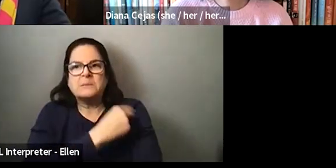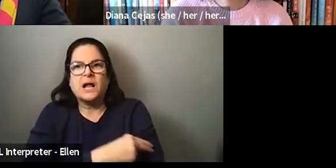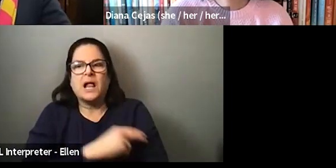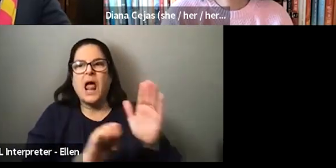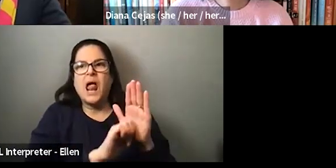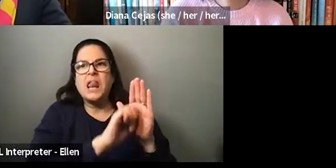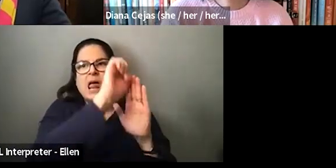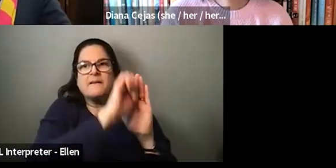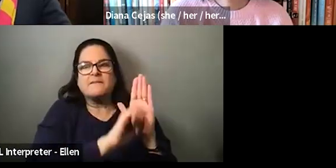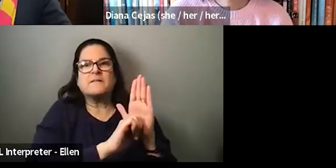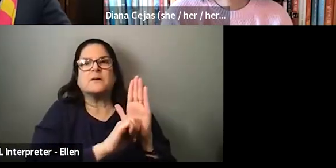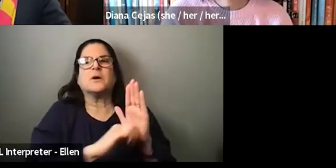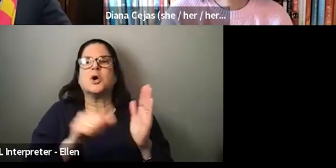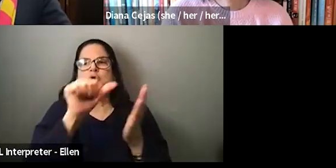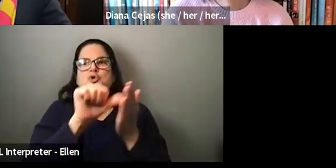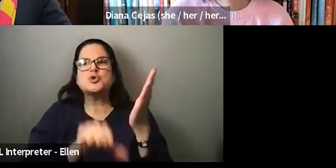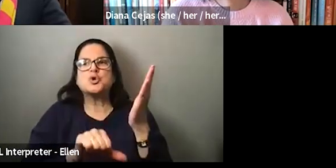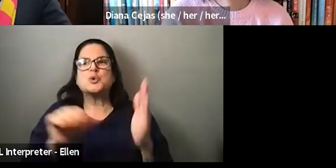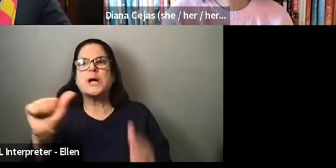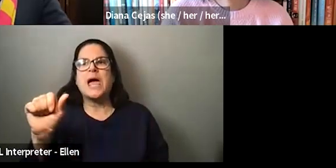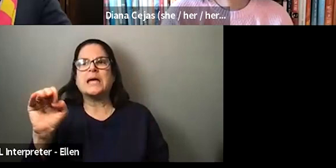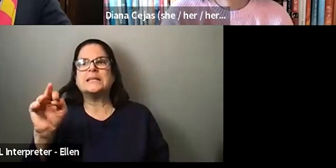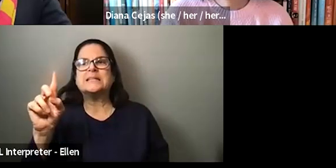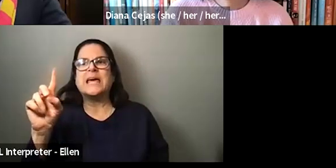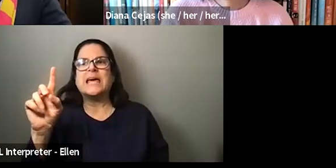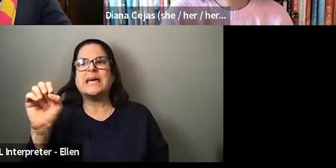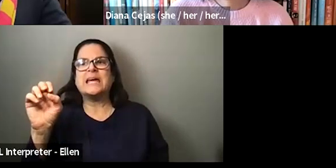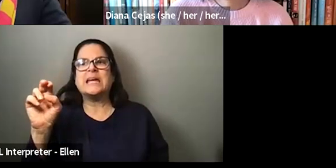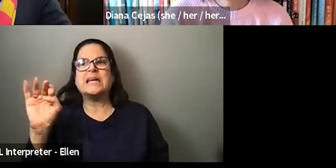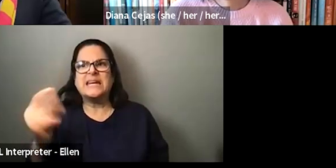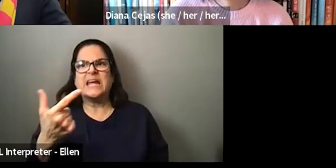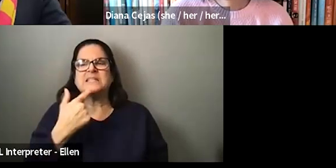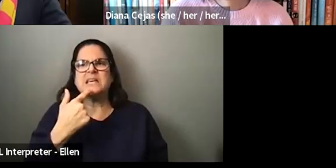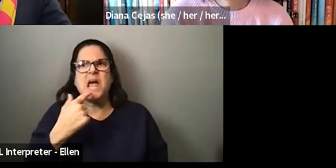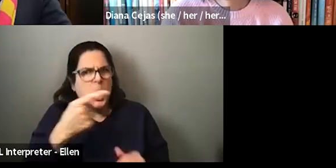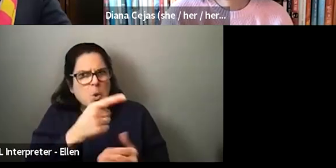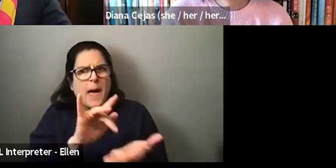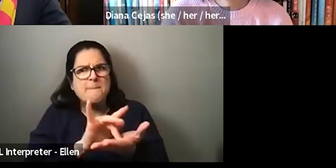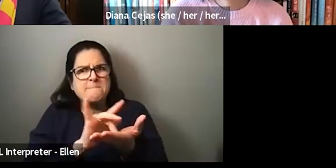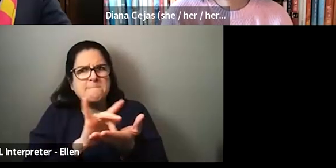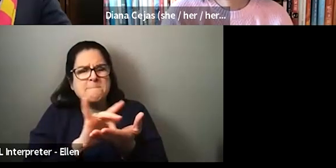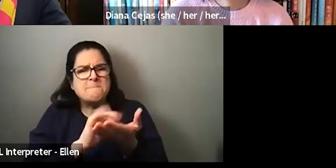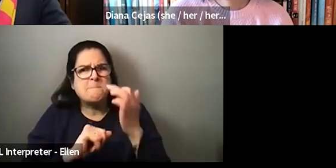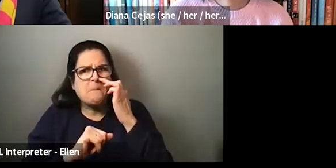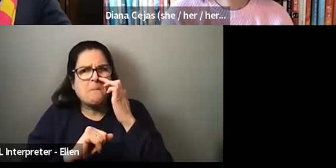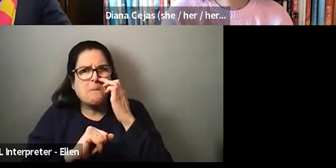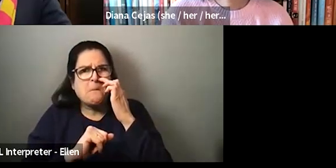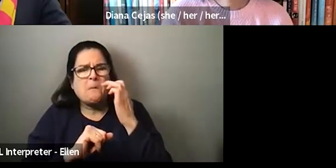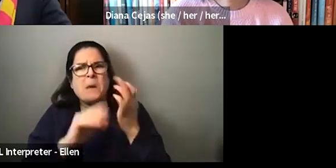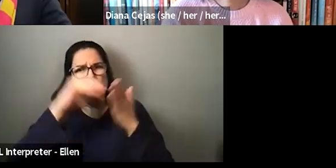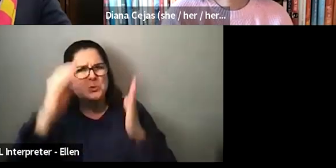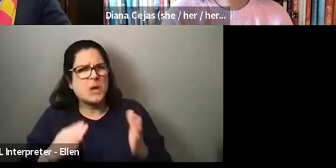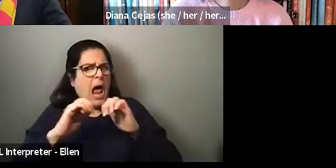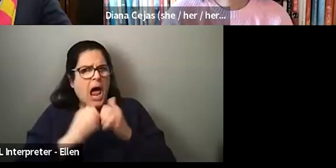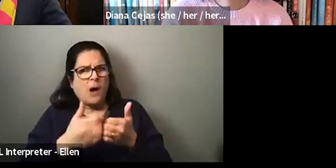asked me, wait, are you a med student here? How in the world are you ever going to pass your surgical courtship? Um, and I was a